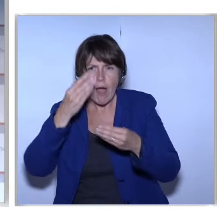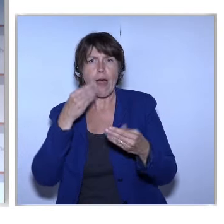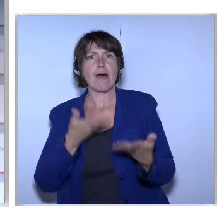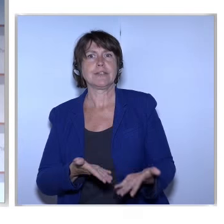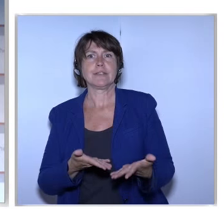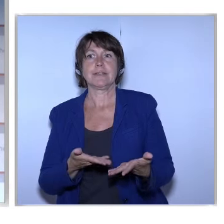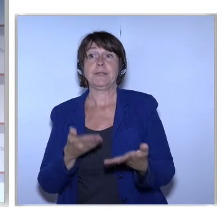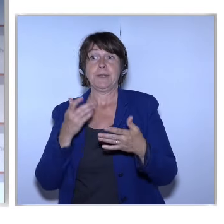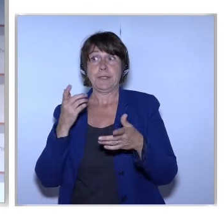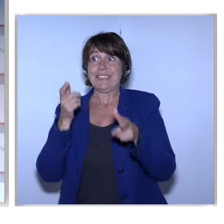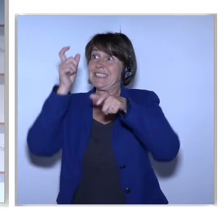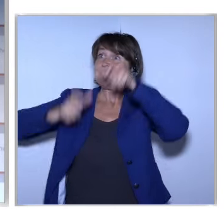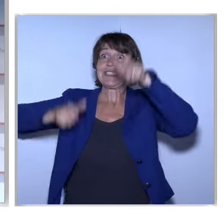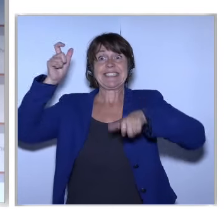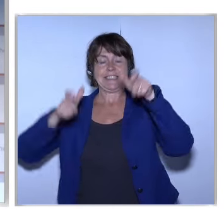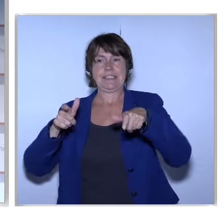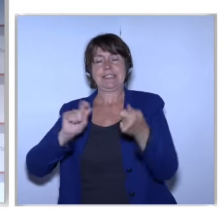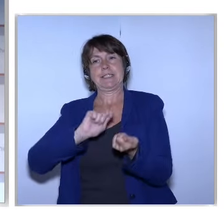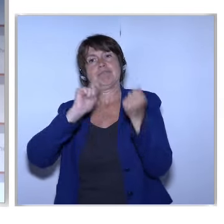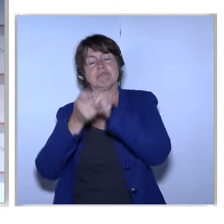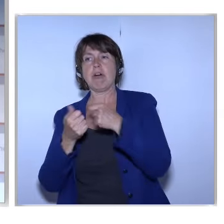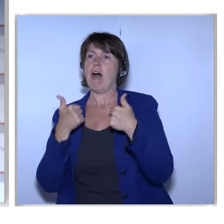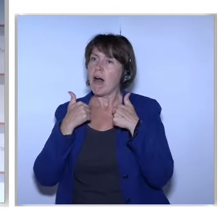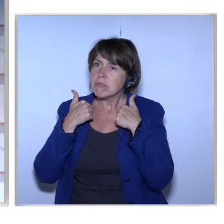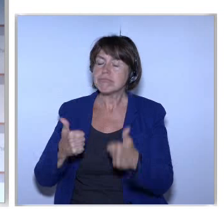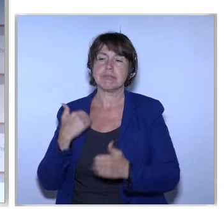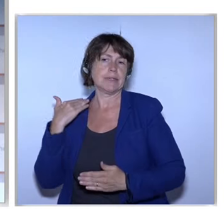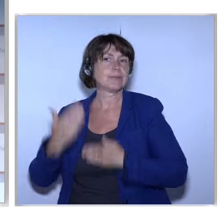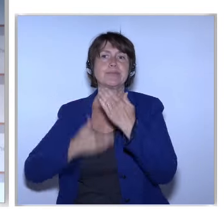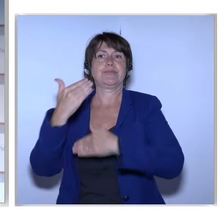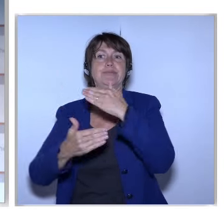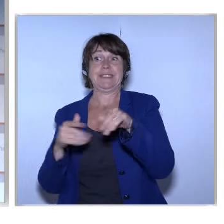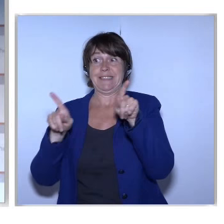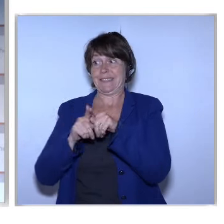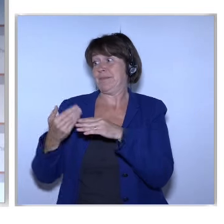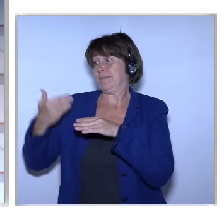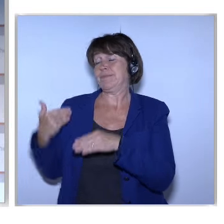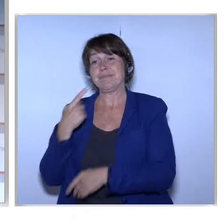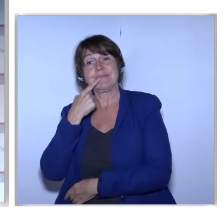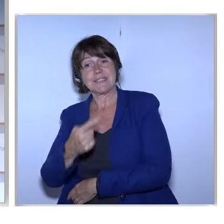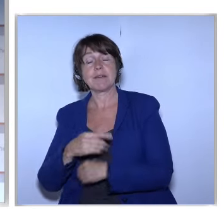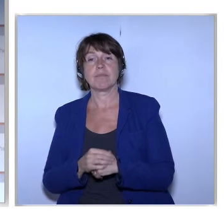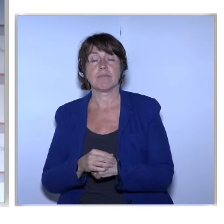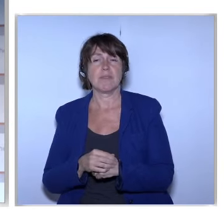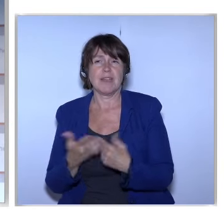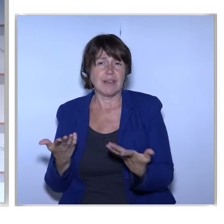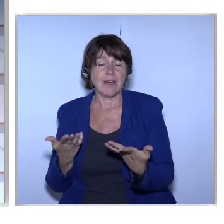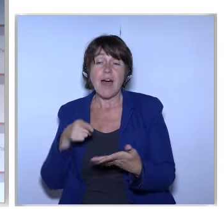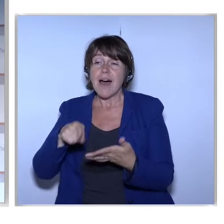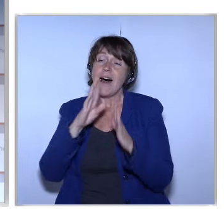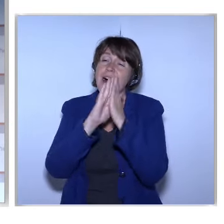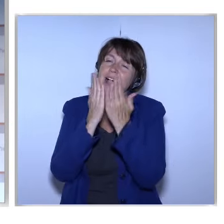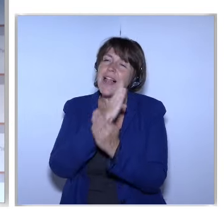Cities Work As The President Of The Committee Of The Regions Just Mentioned There's No Other Place